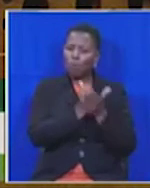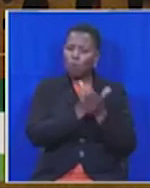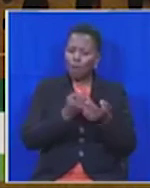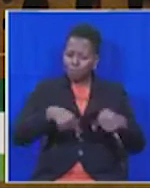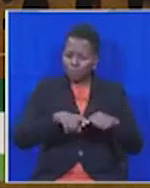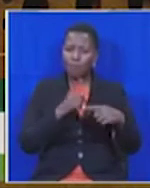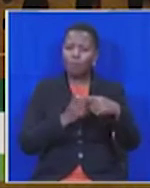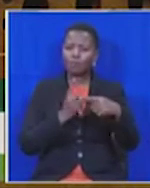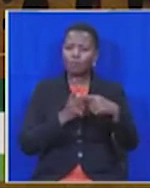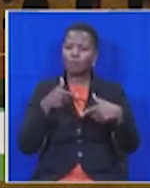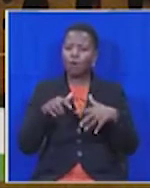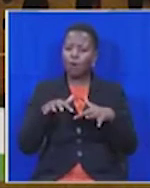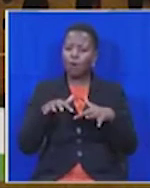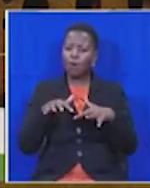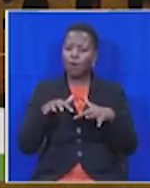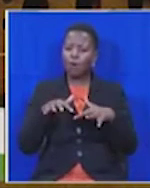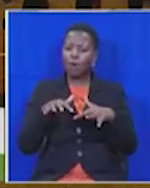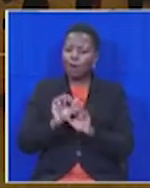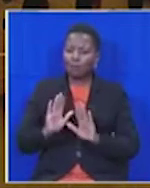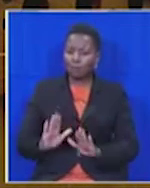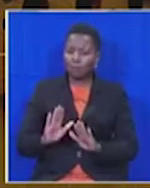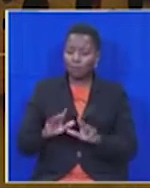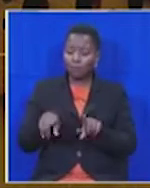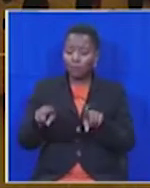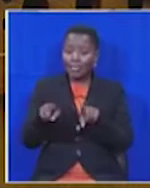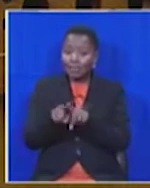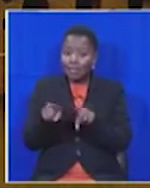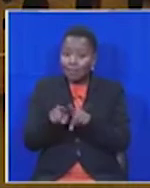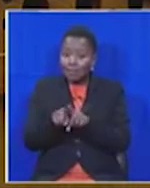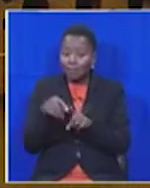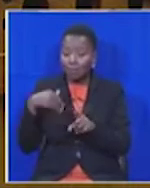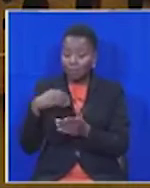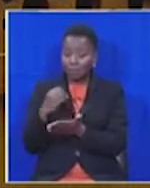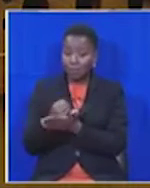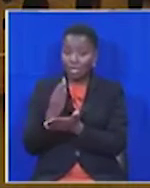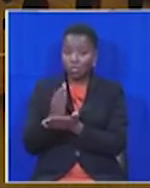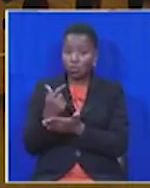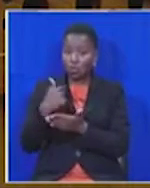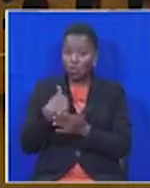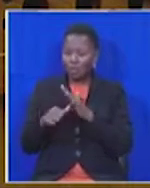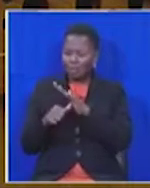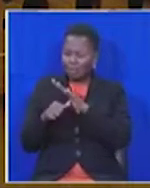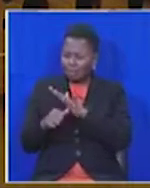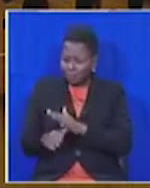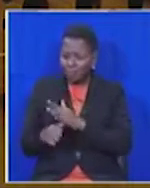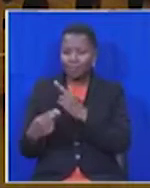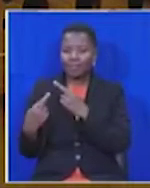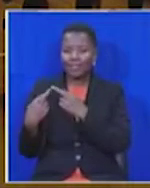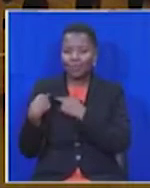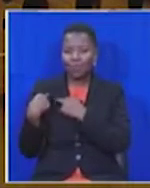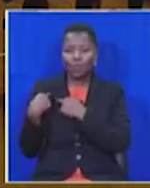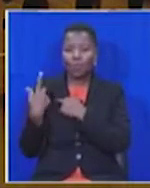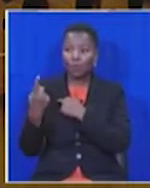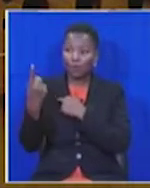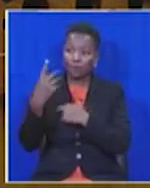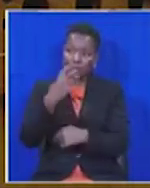Parliament function in this House, and it will also enable us to ensure that our main responsibility, which is oversight over